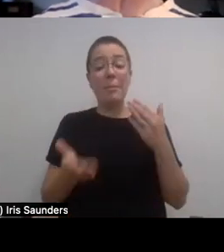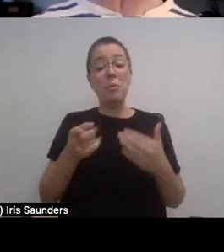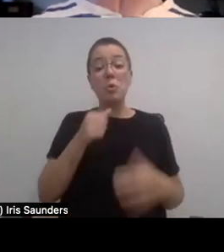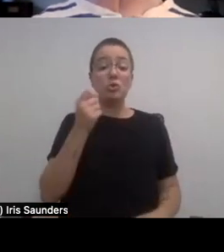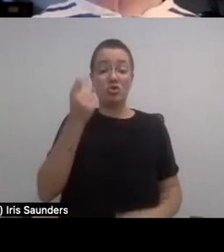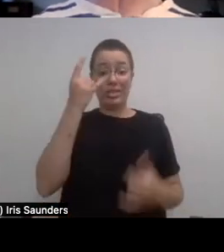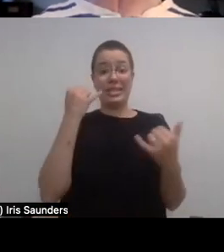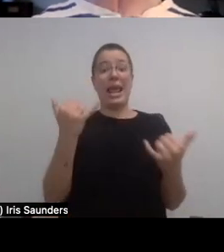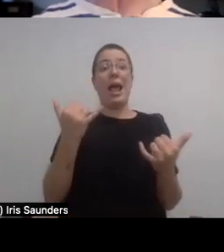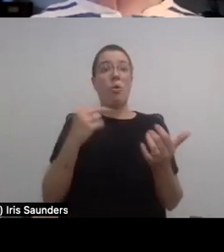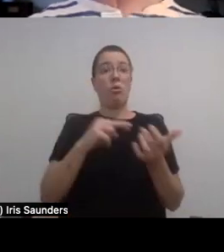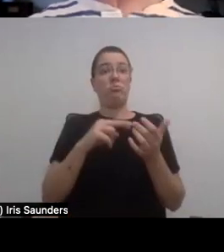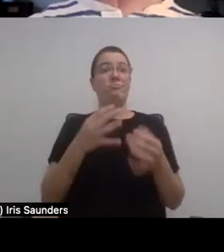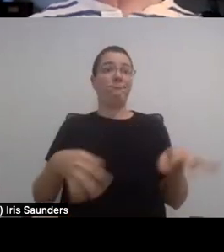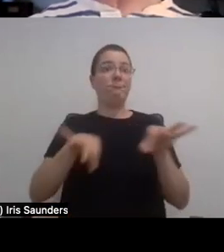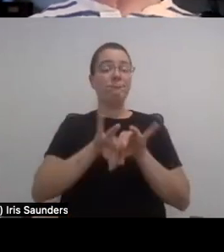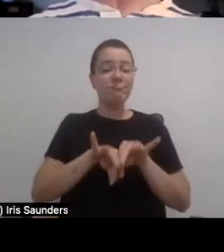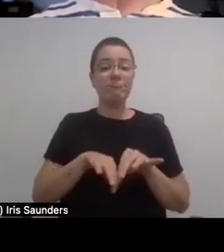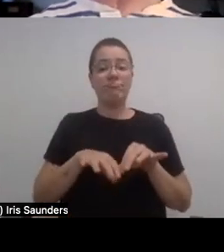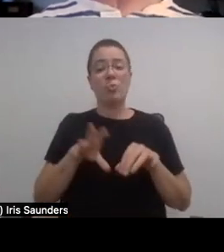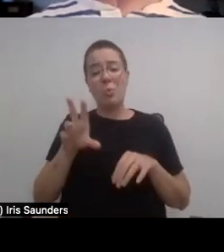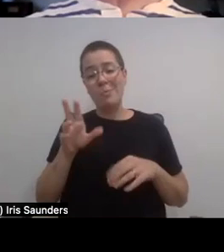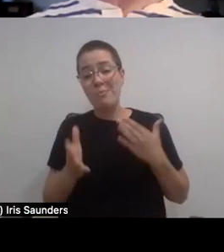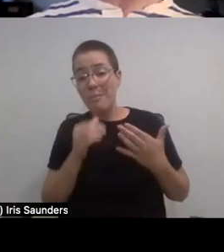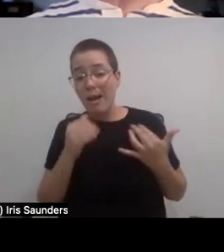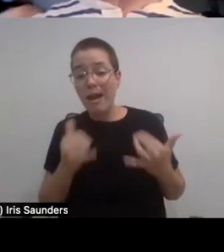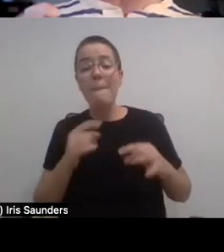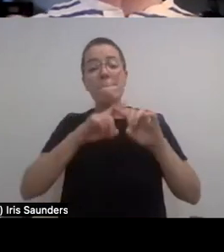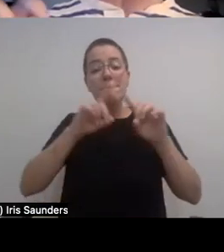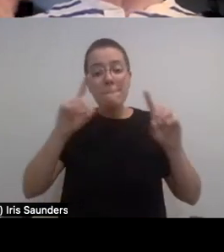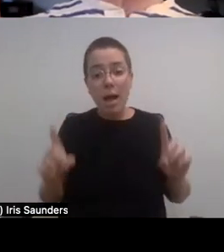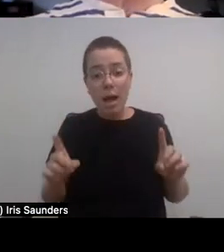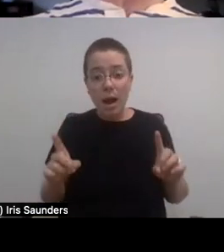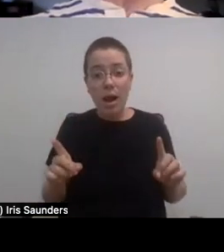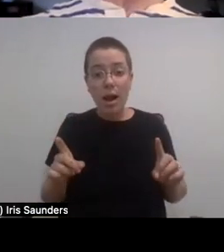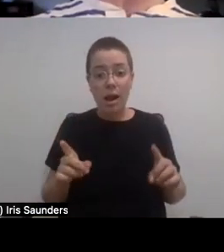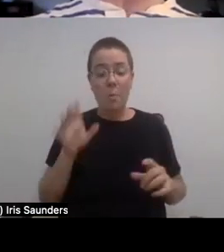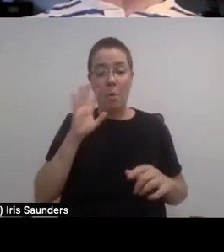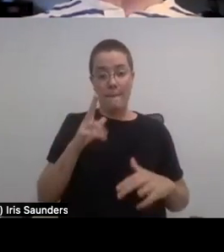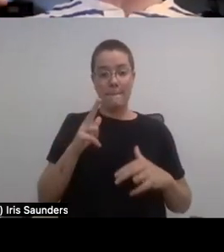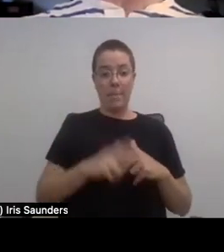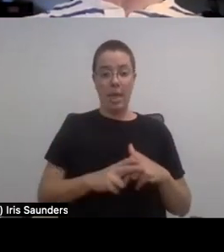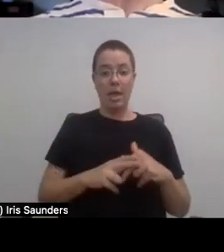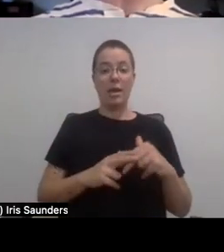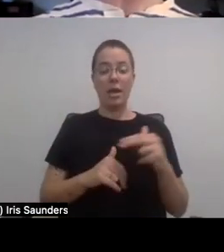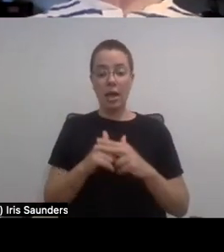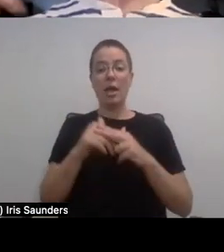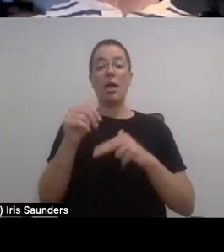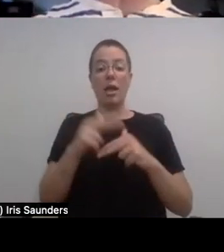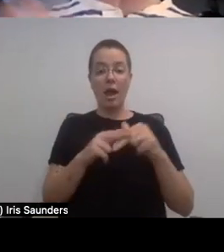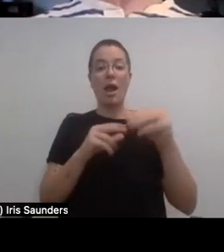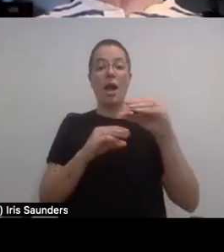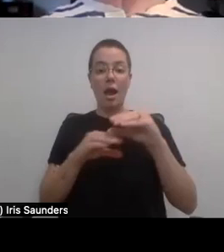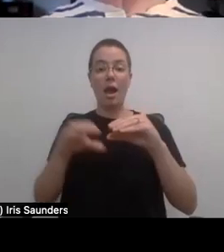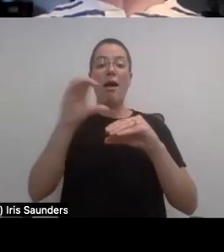or when they're going to play out in your life, you know, but, but they build on one another, and you learn